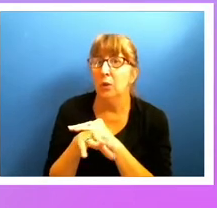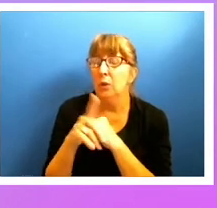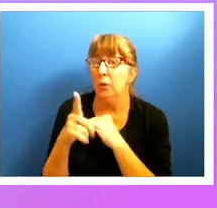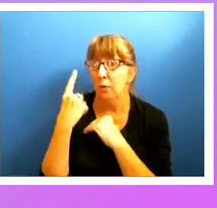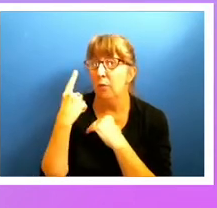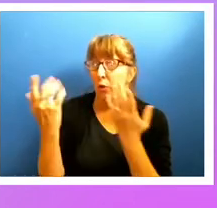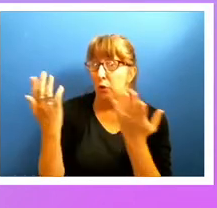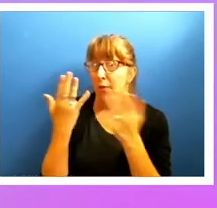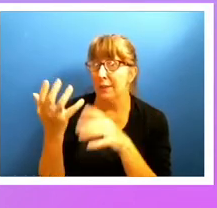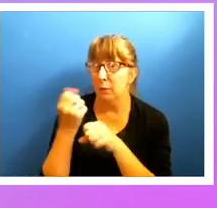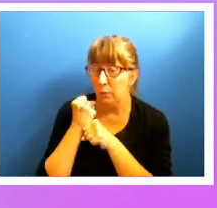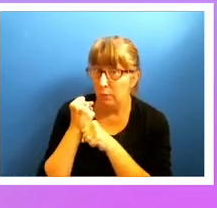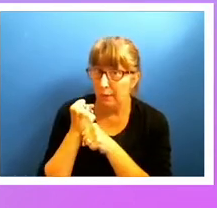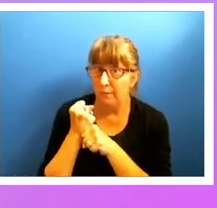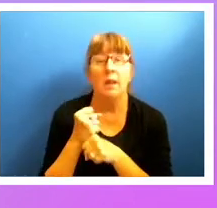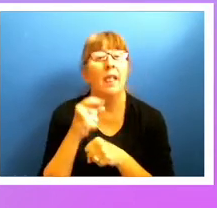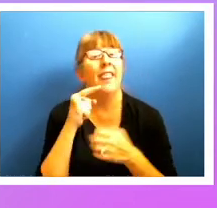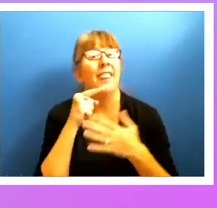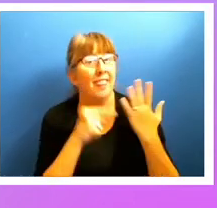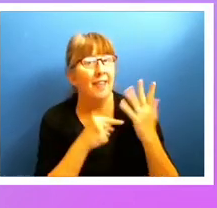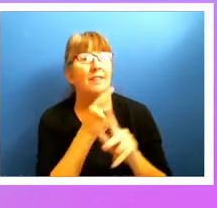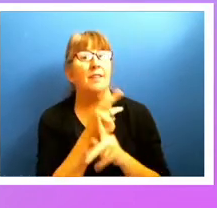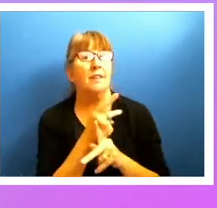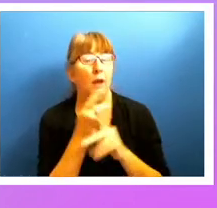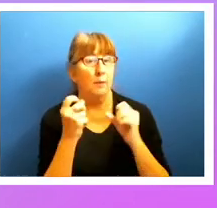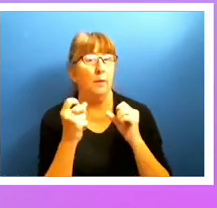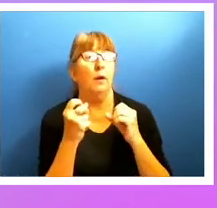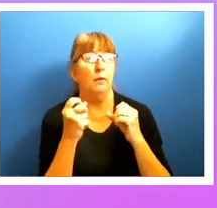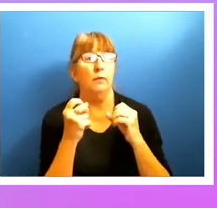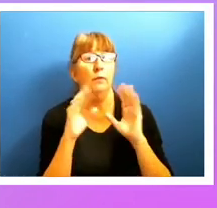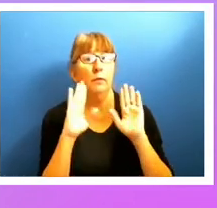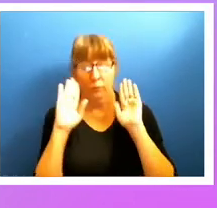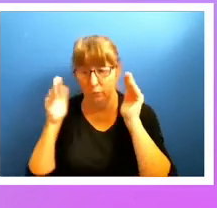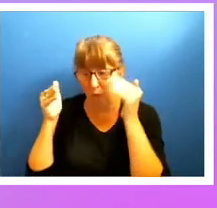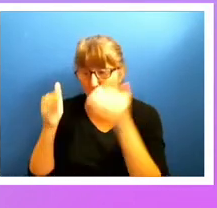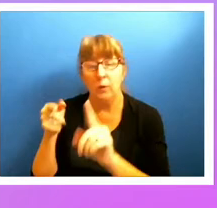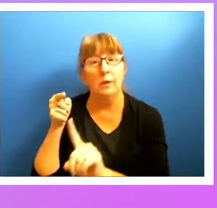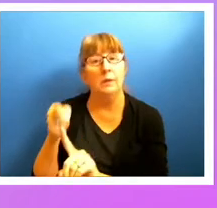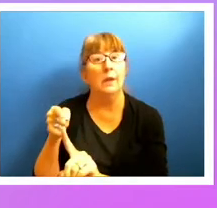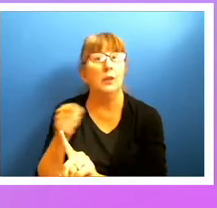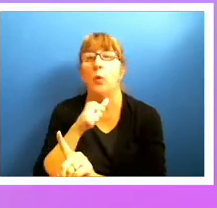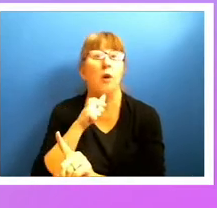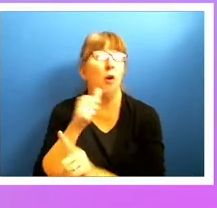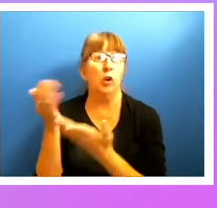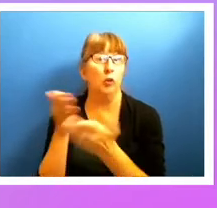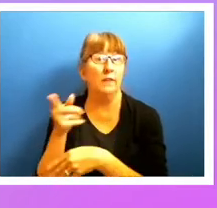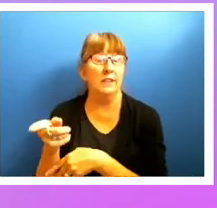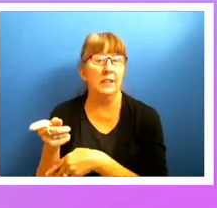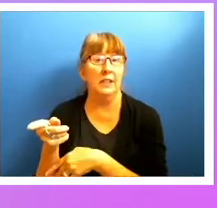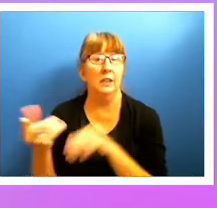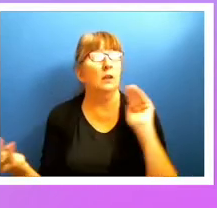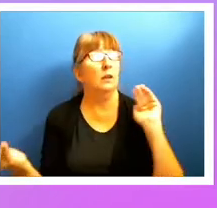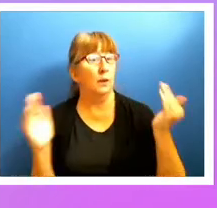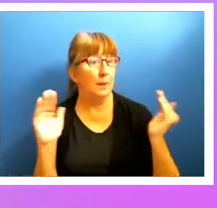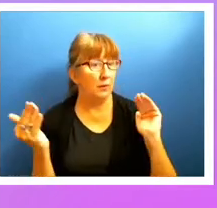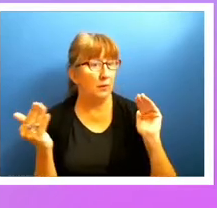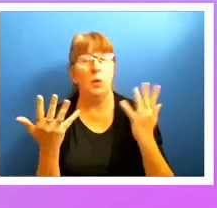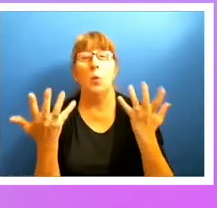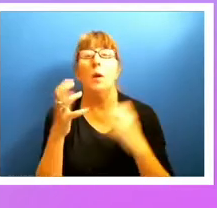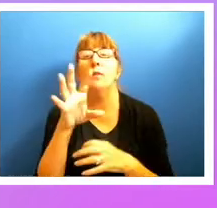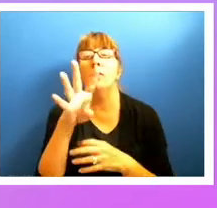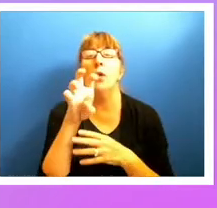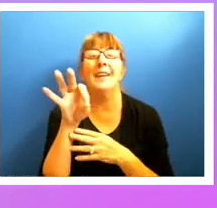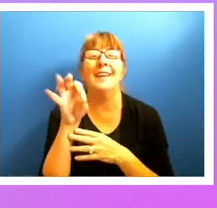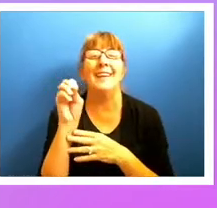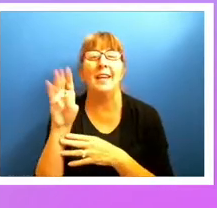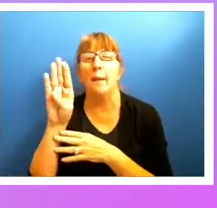services, this is the type of market share that you're looking at not servicing. Comparison's sake, so what does $490 billion mean